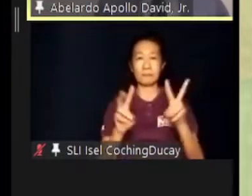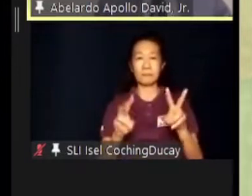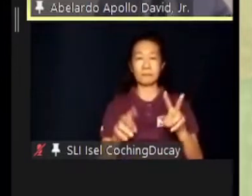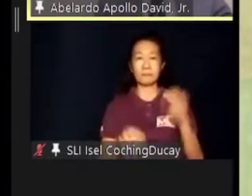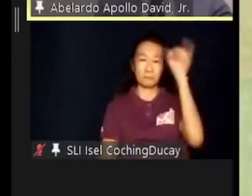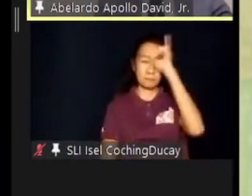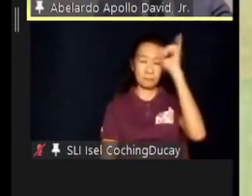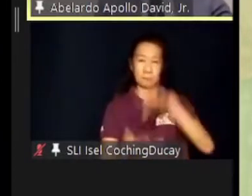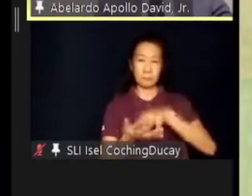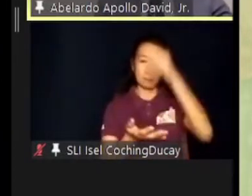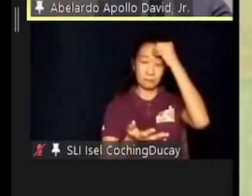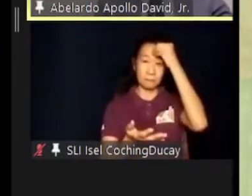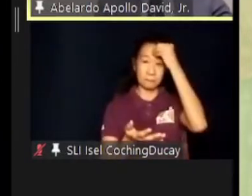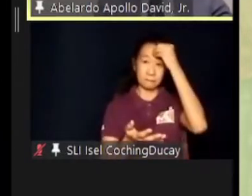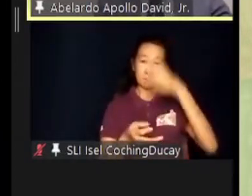and learning style.